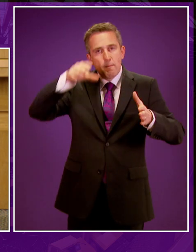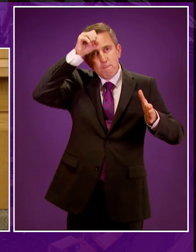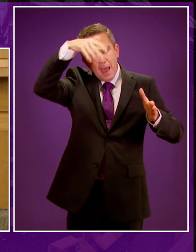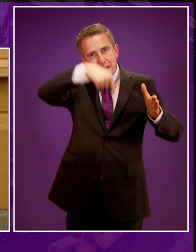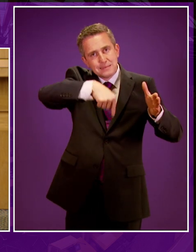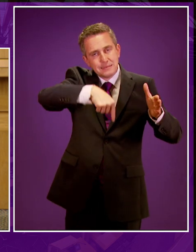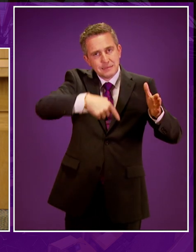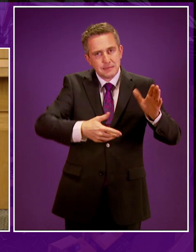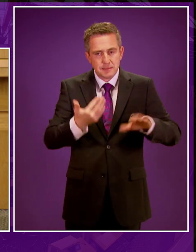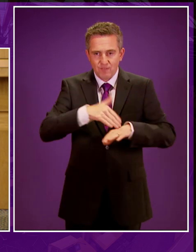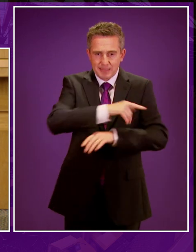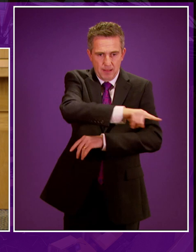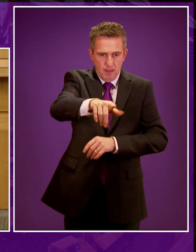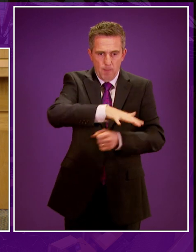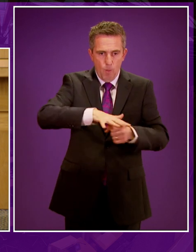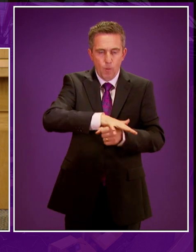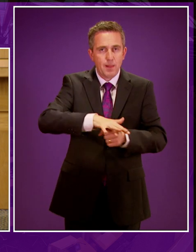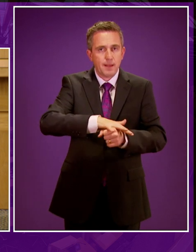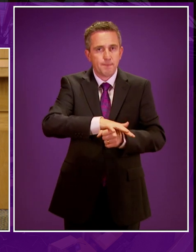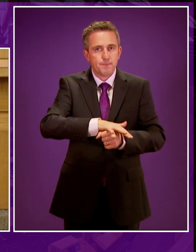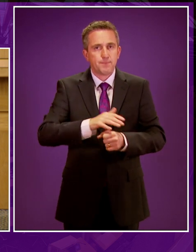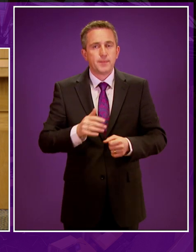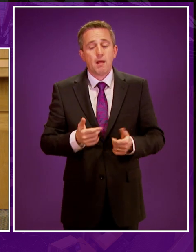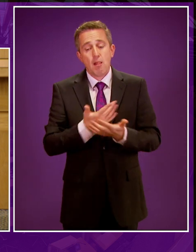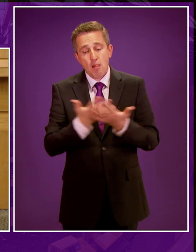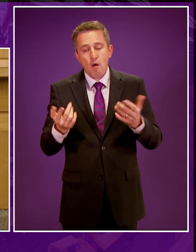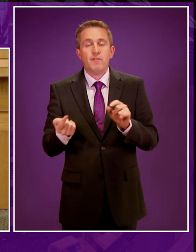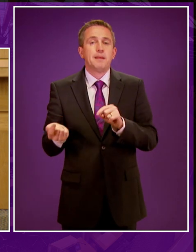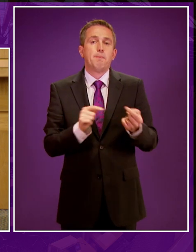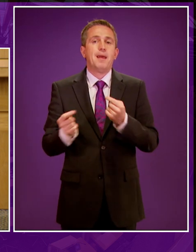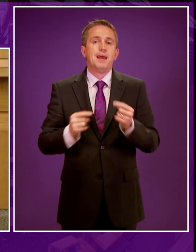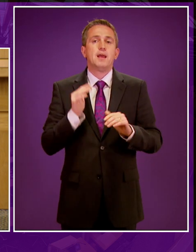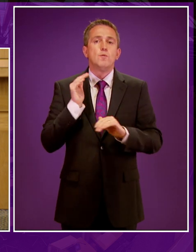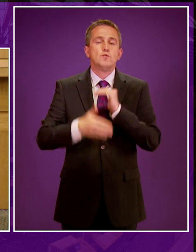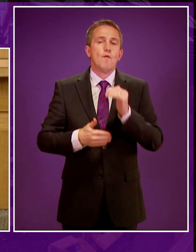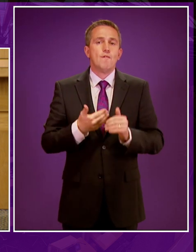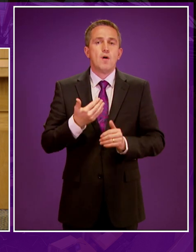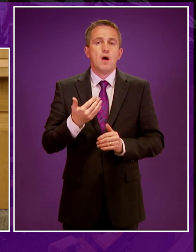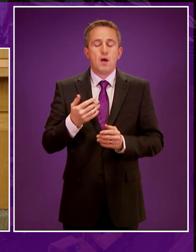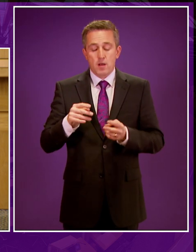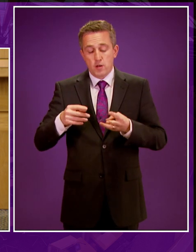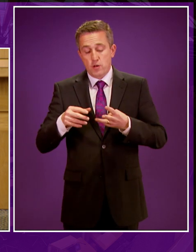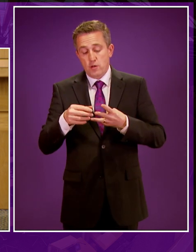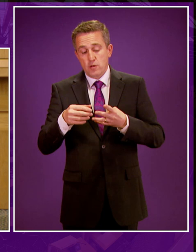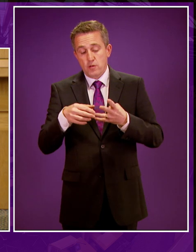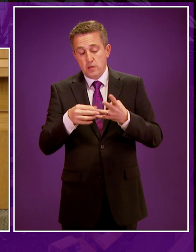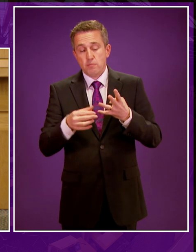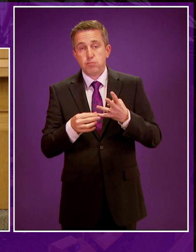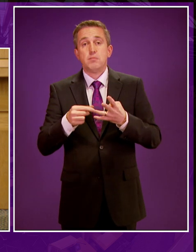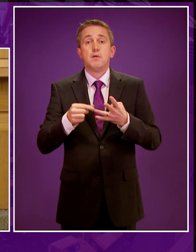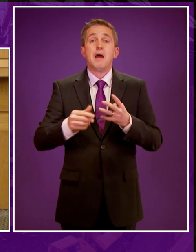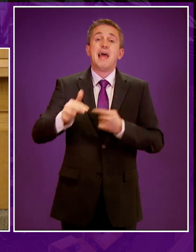industry. But perhaps inevitably, the focus of much of the debate was around the second two areas here, environmental